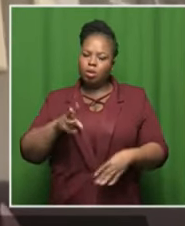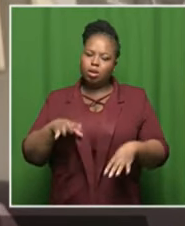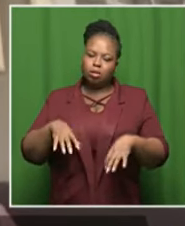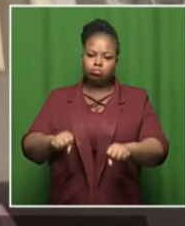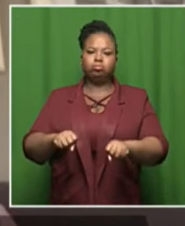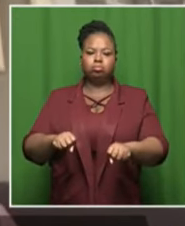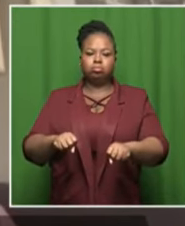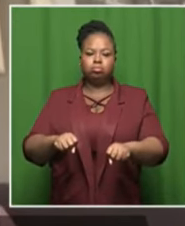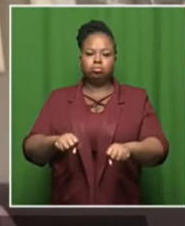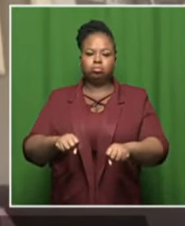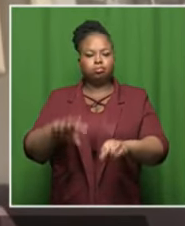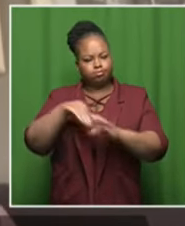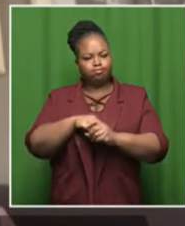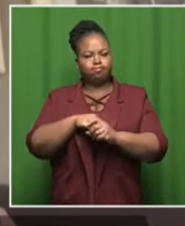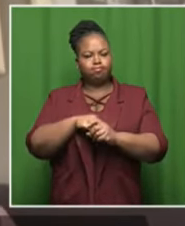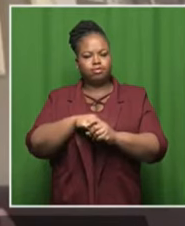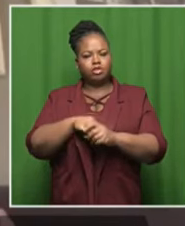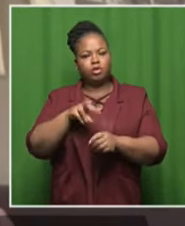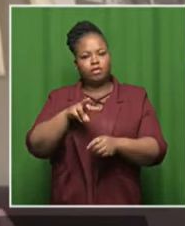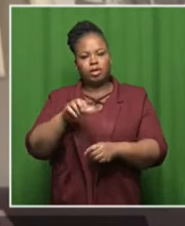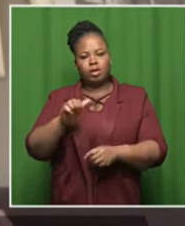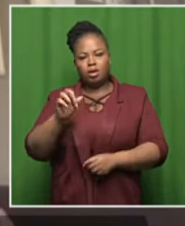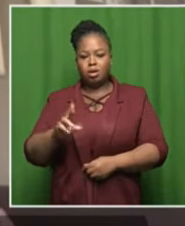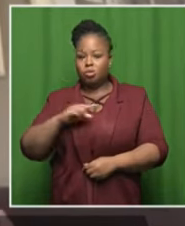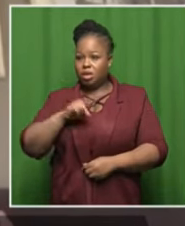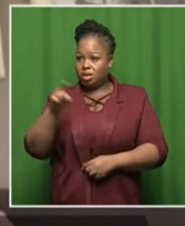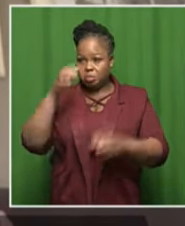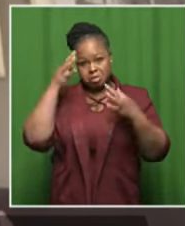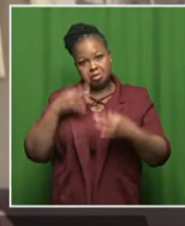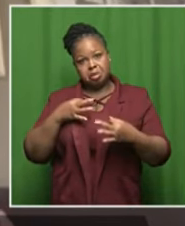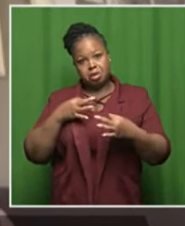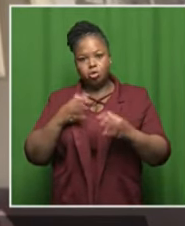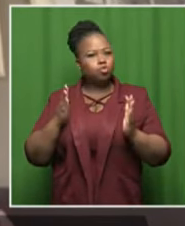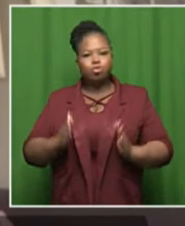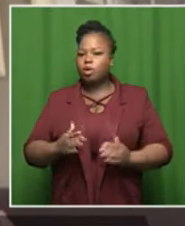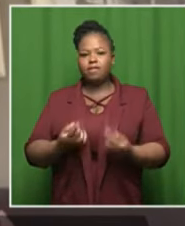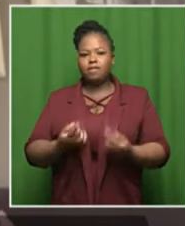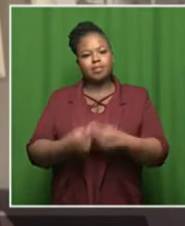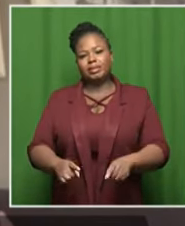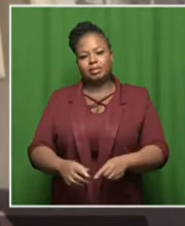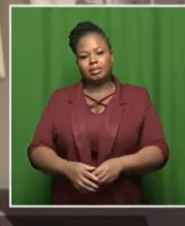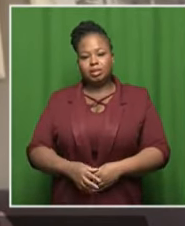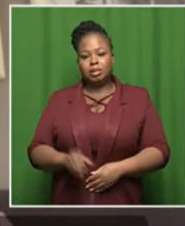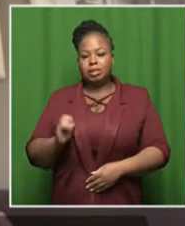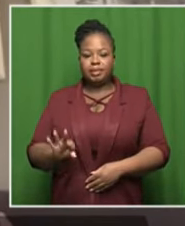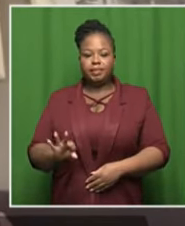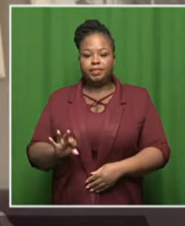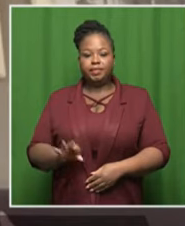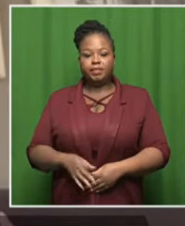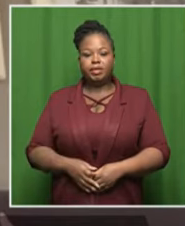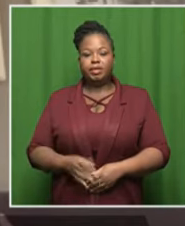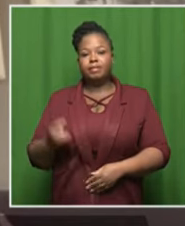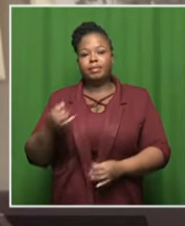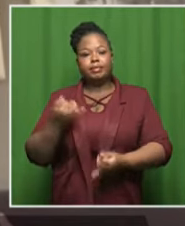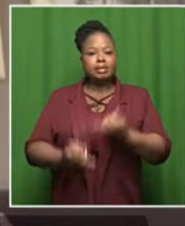vr they will will be part of vr and saying that they will decide they're not humans if there was a a fall